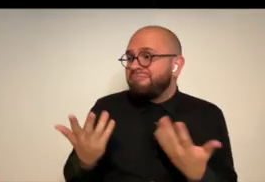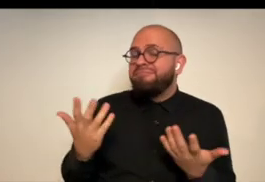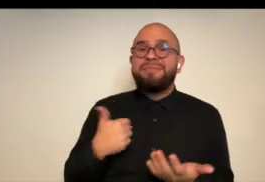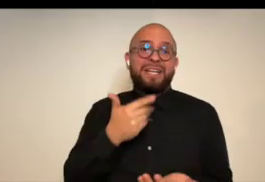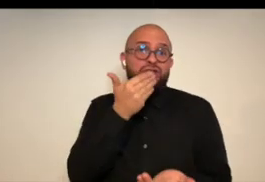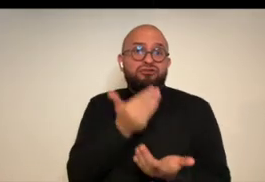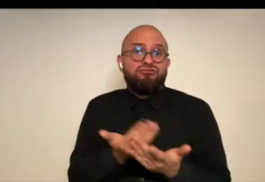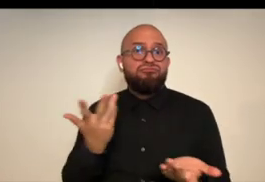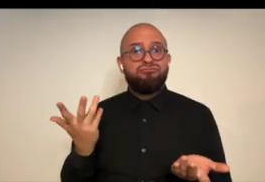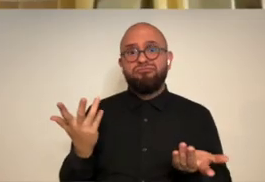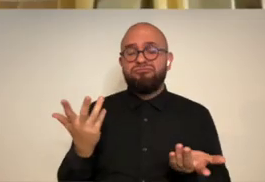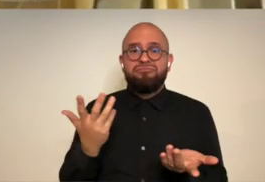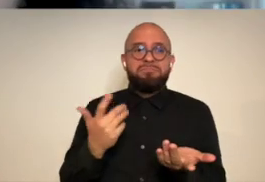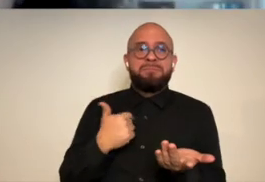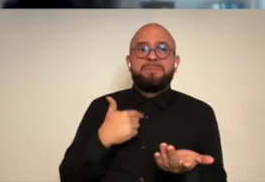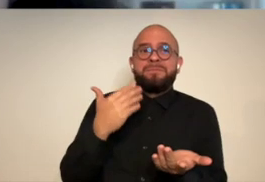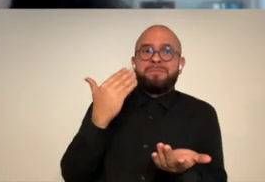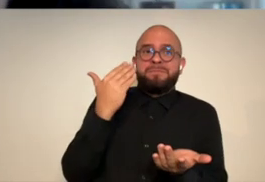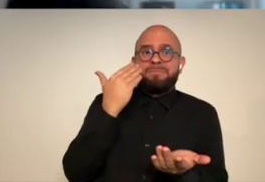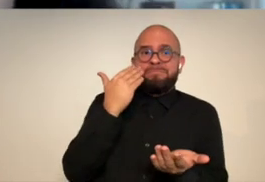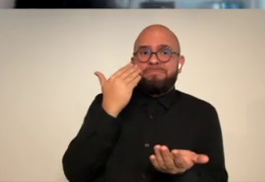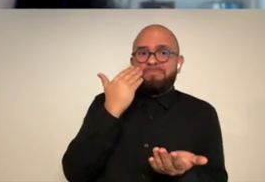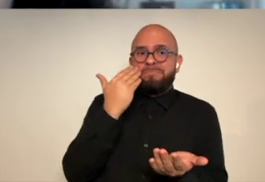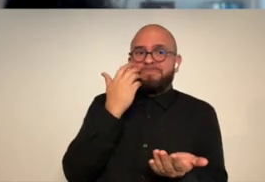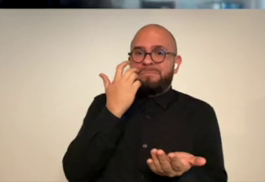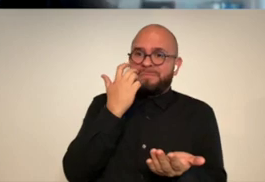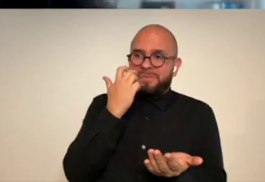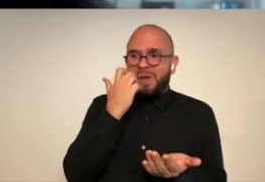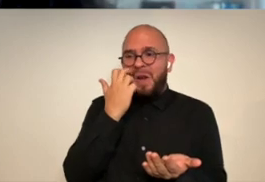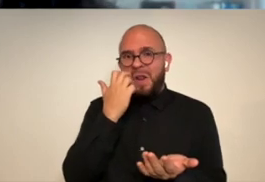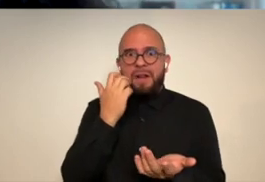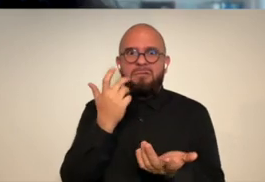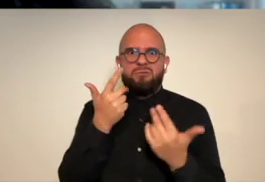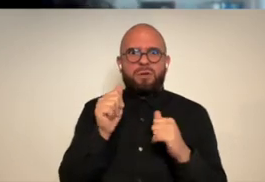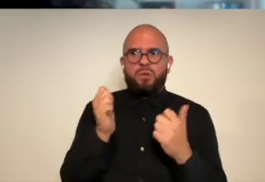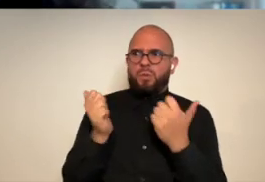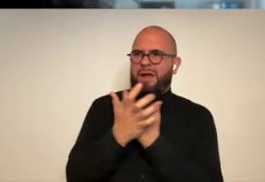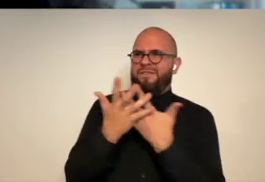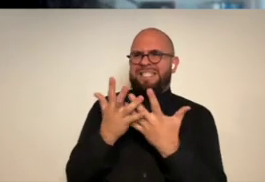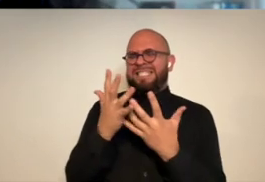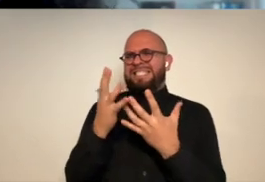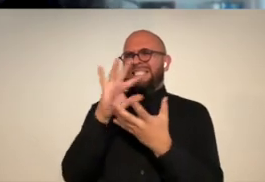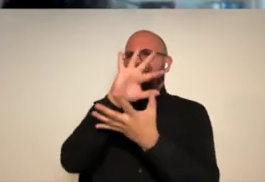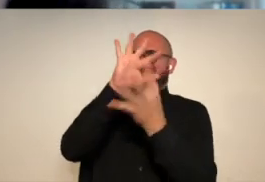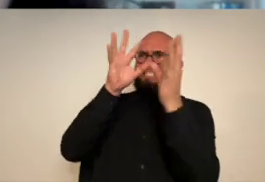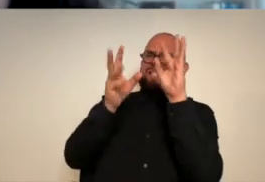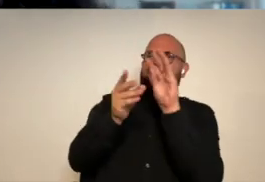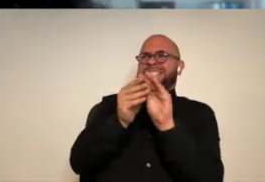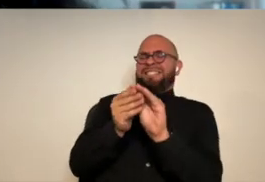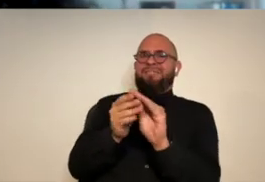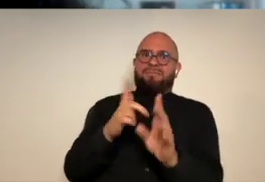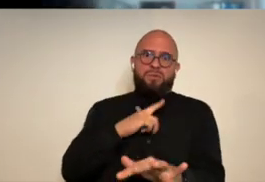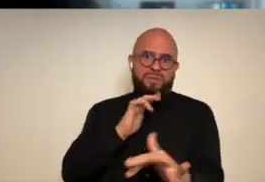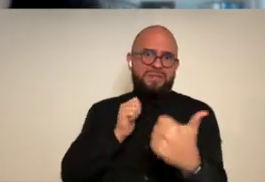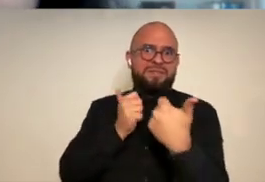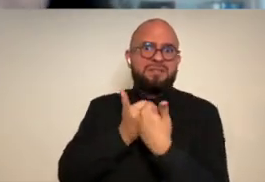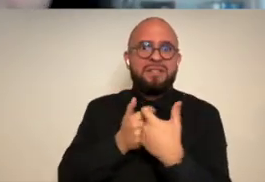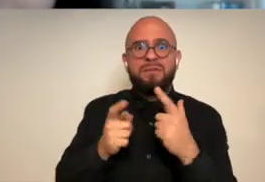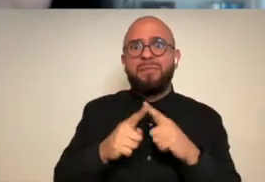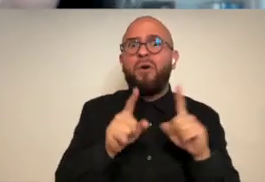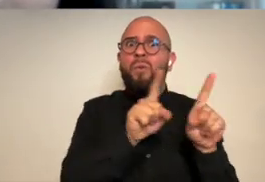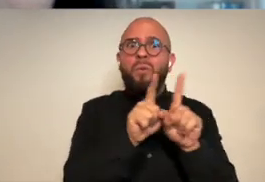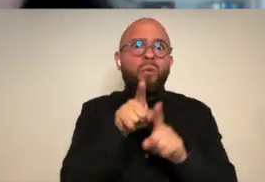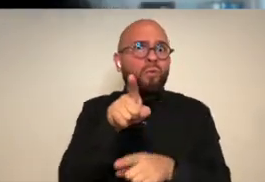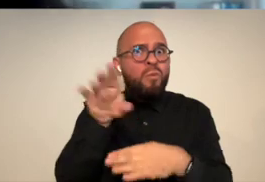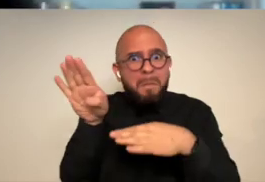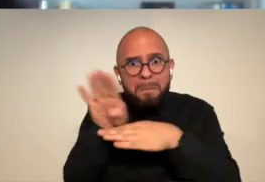guide me on this i know it's good it's um i know that uh just trying to get everything together could be a